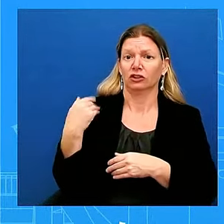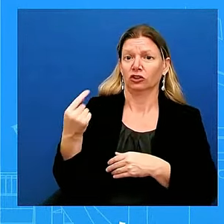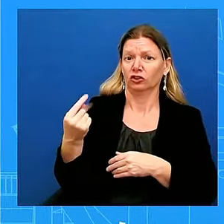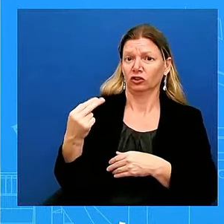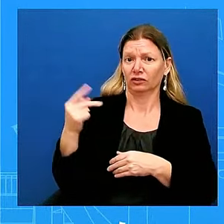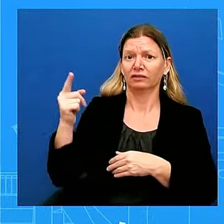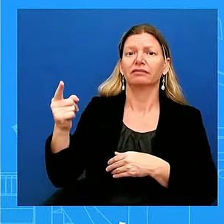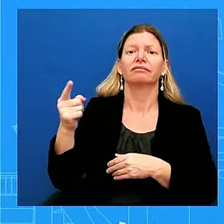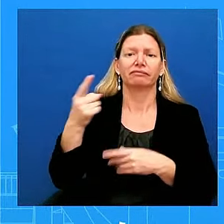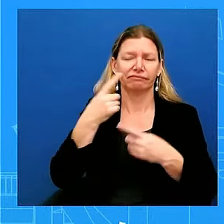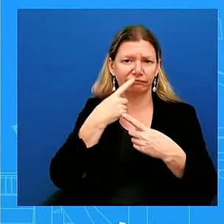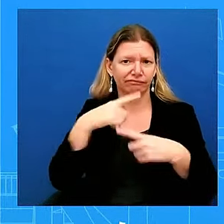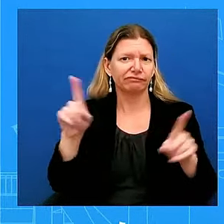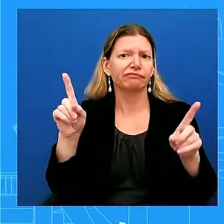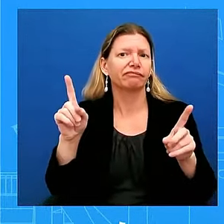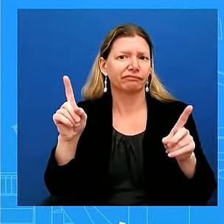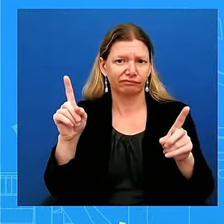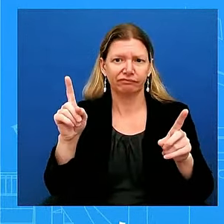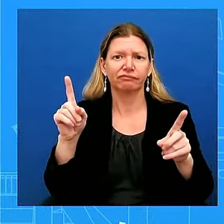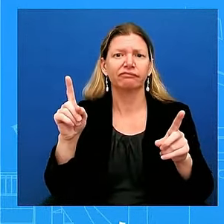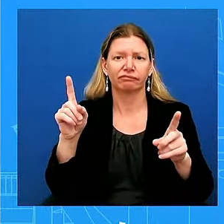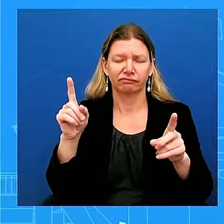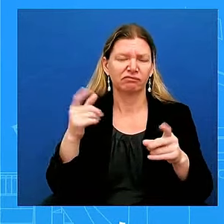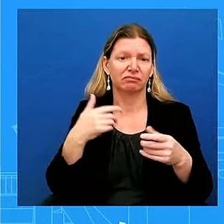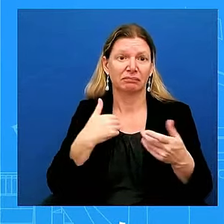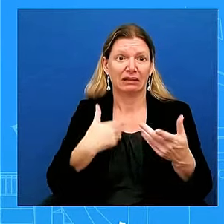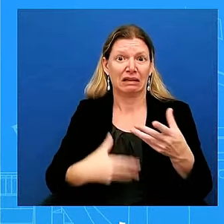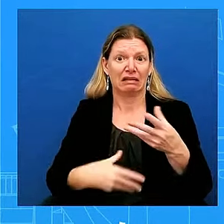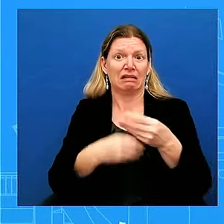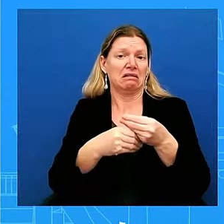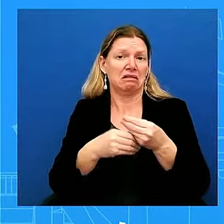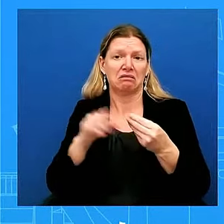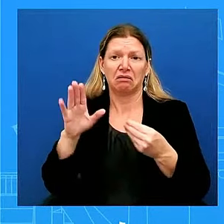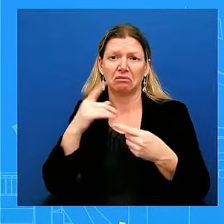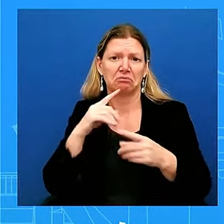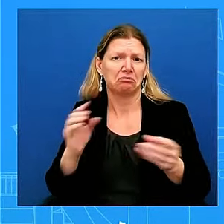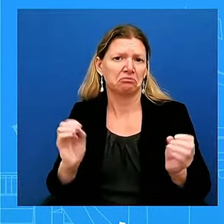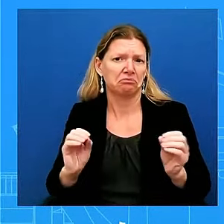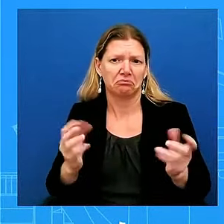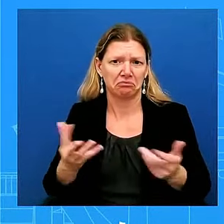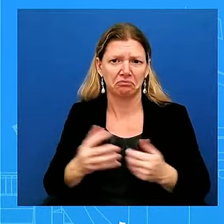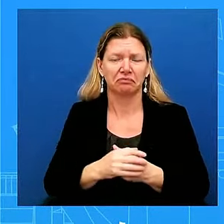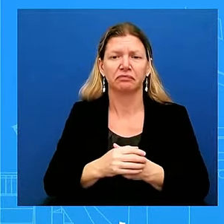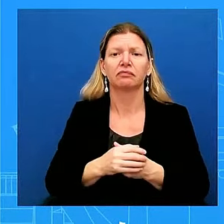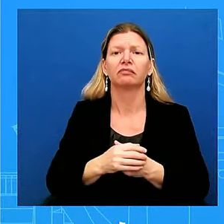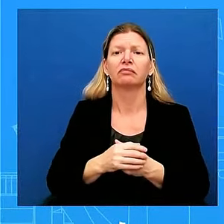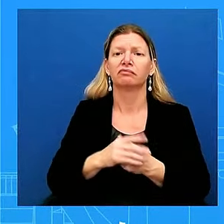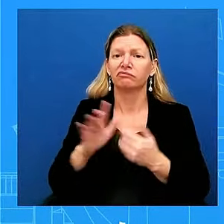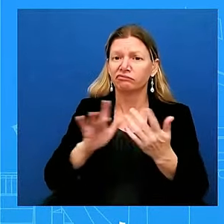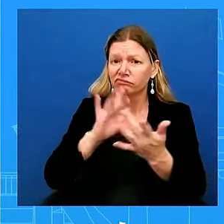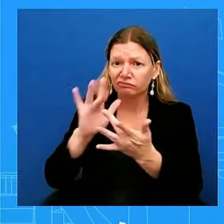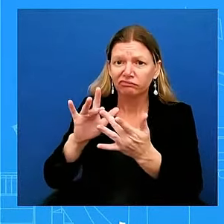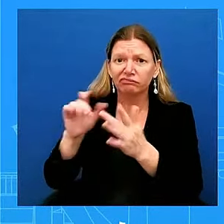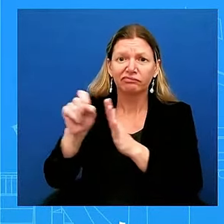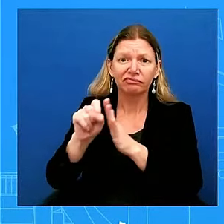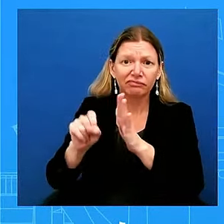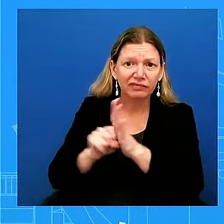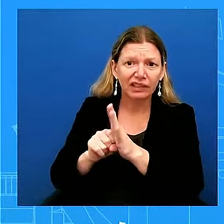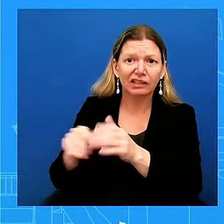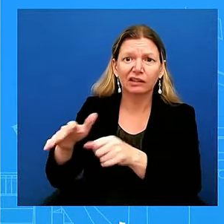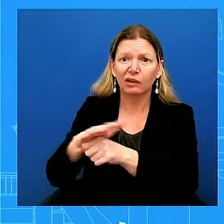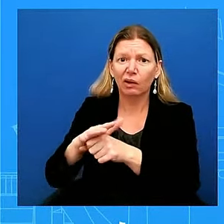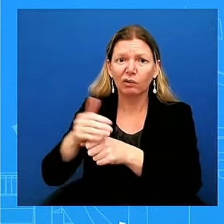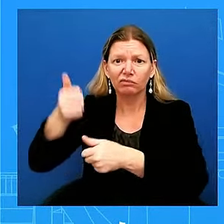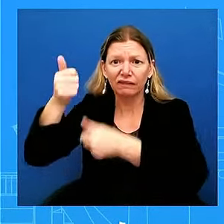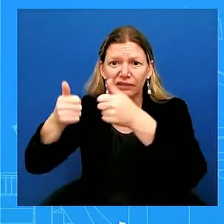is we are going to be in touch with state and local officials to ensure that they have everything that they need in this time, in this moment, all the federal assistance,